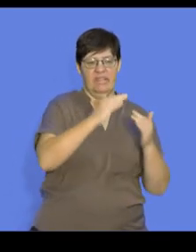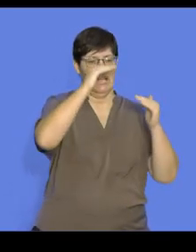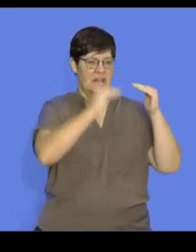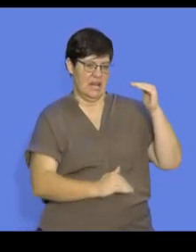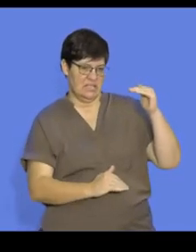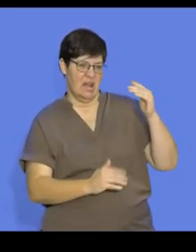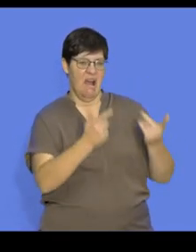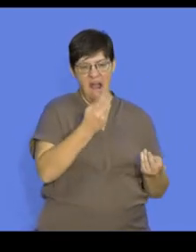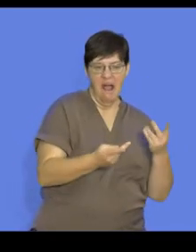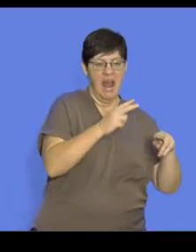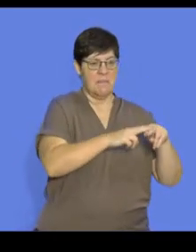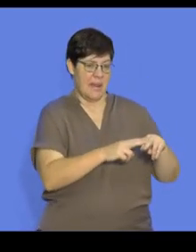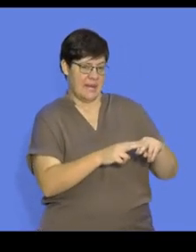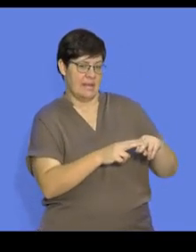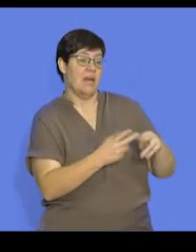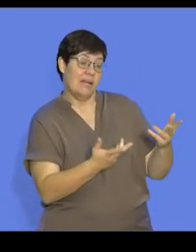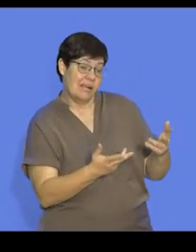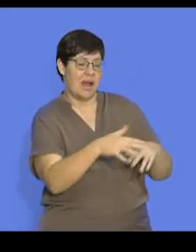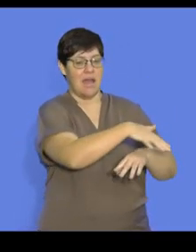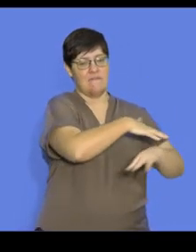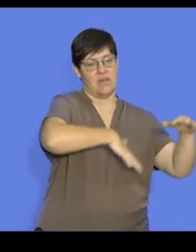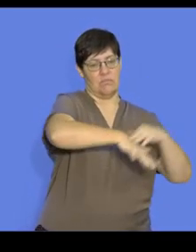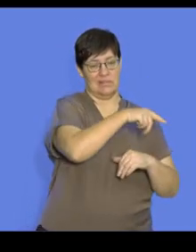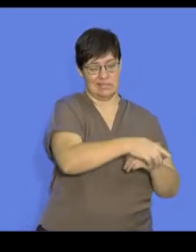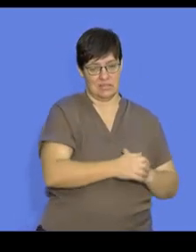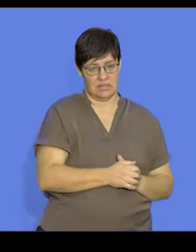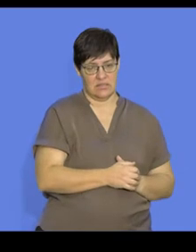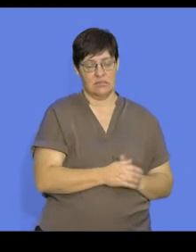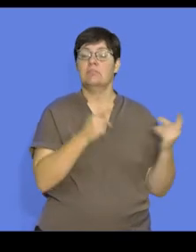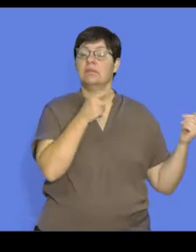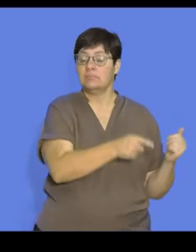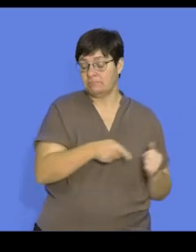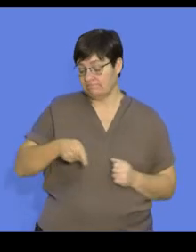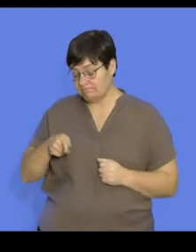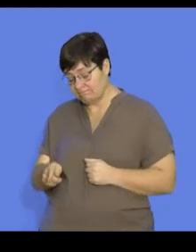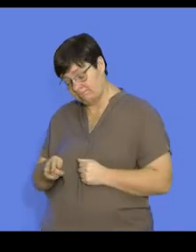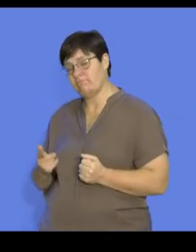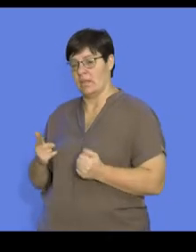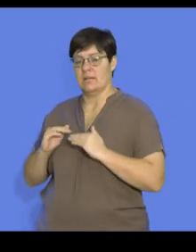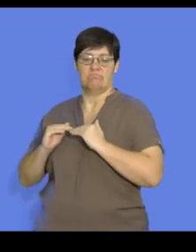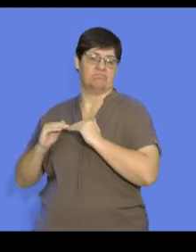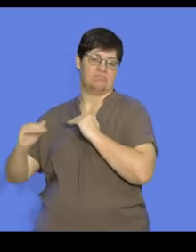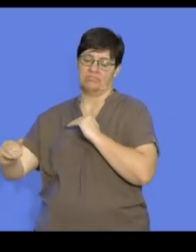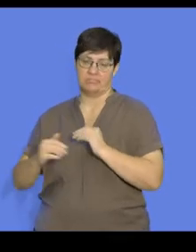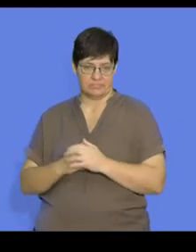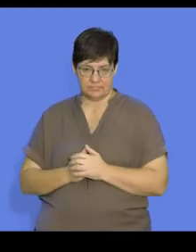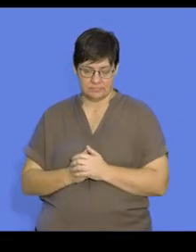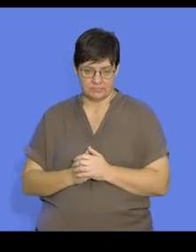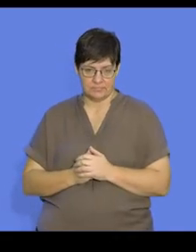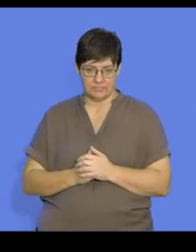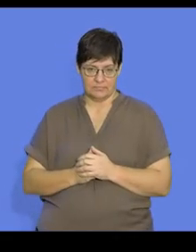effects in the environment. However, the K strategy populations tend to remain stable throughout their